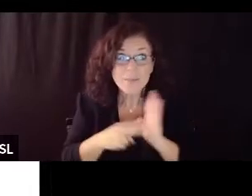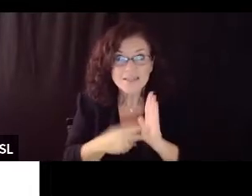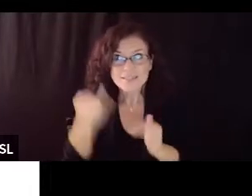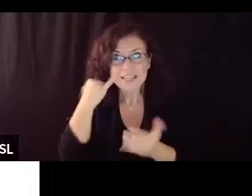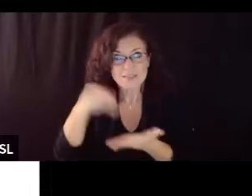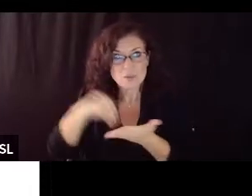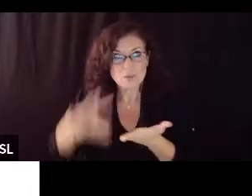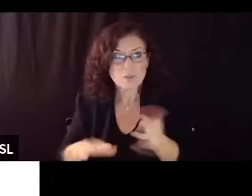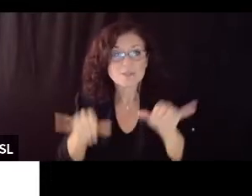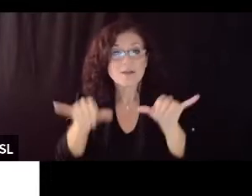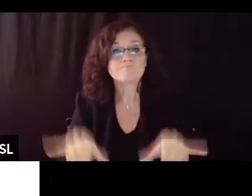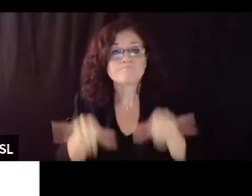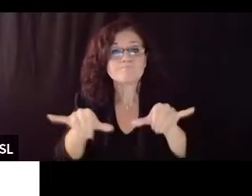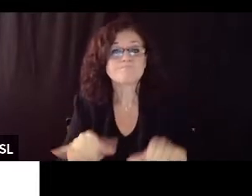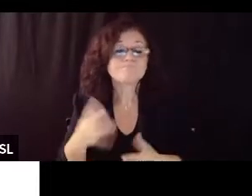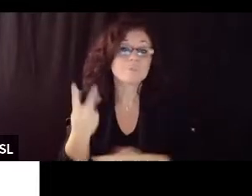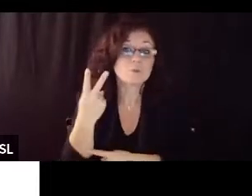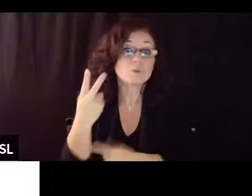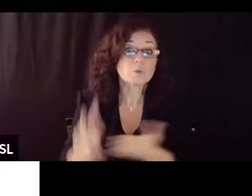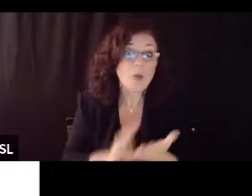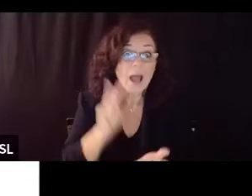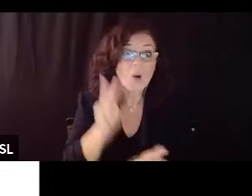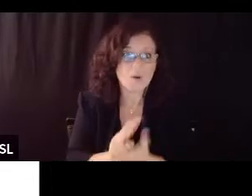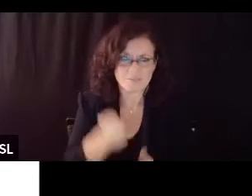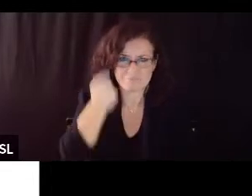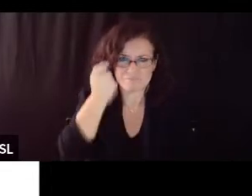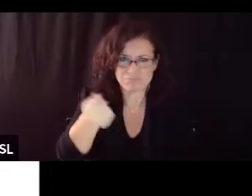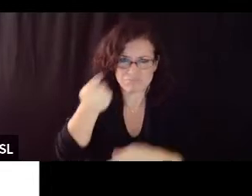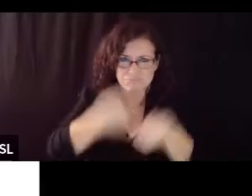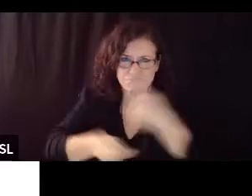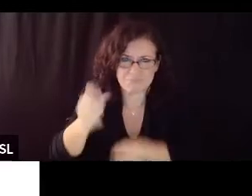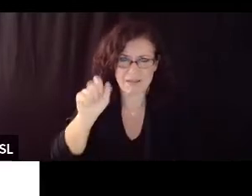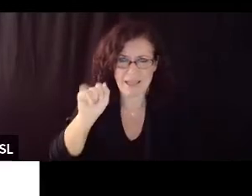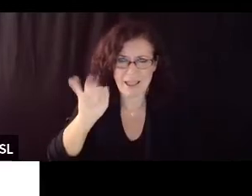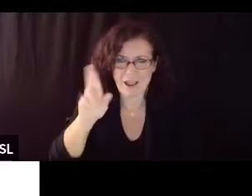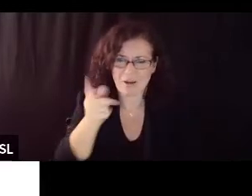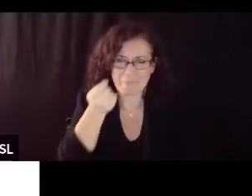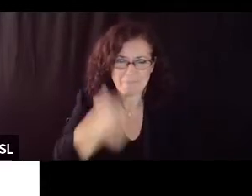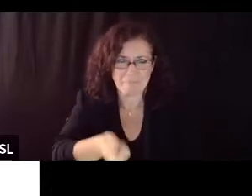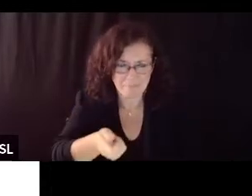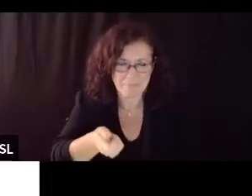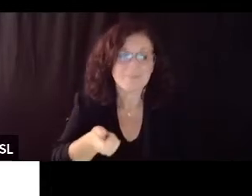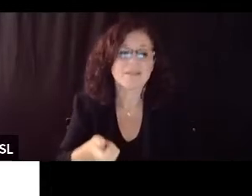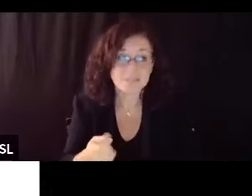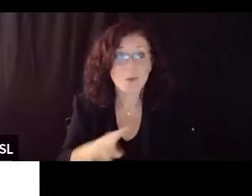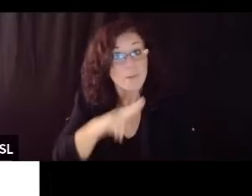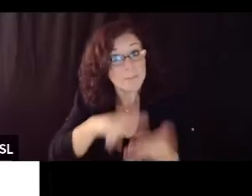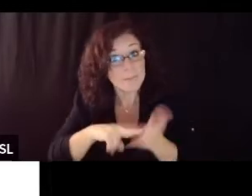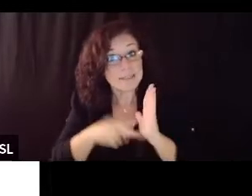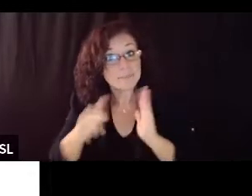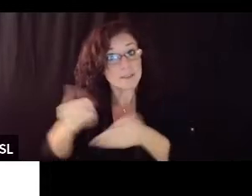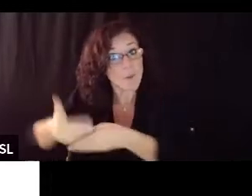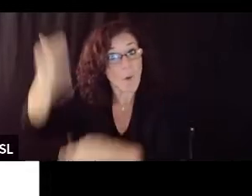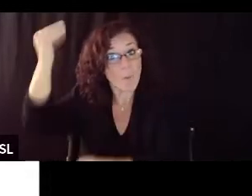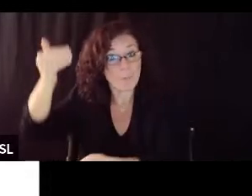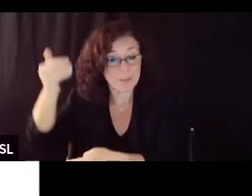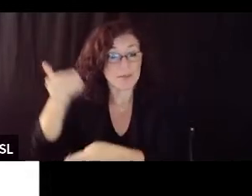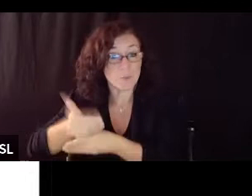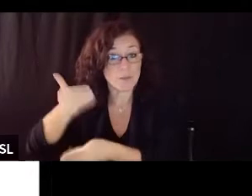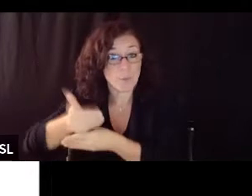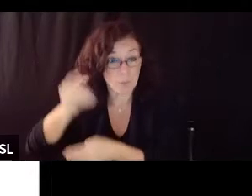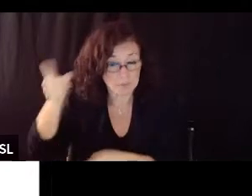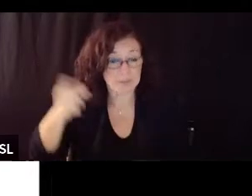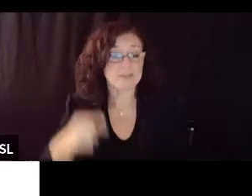not a lot of air change that's not what you would want in this situation so of course what you do is you open the windows and